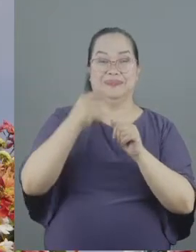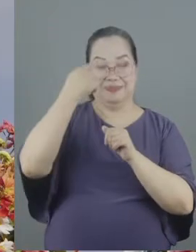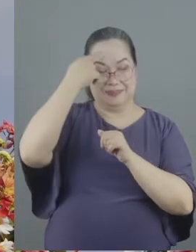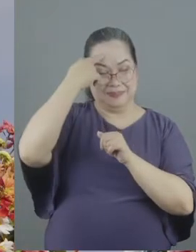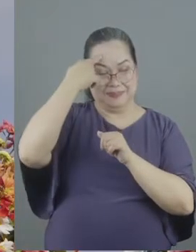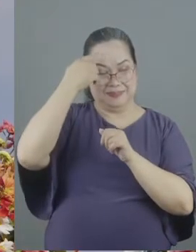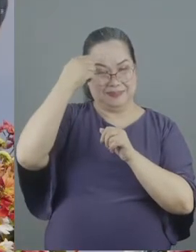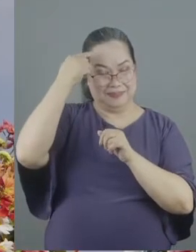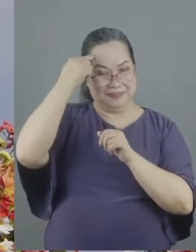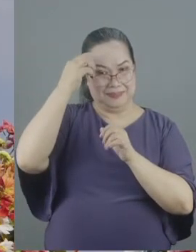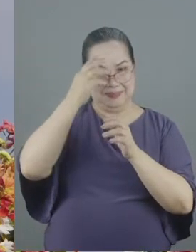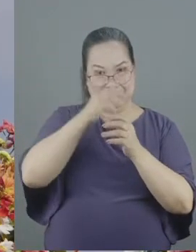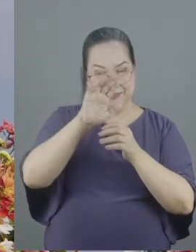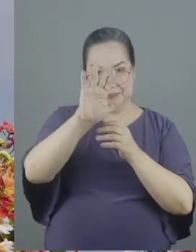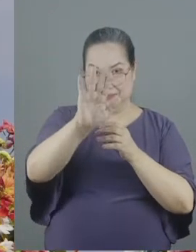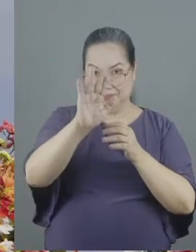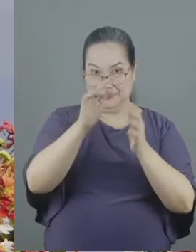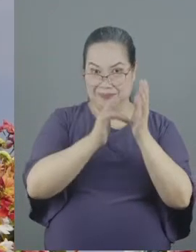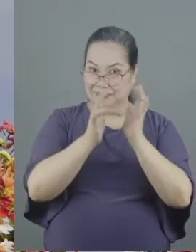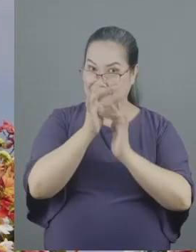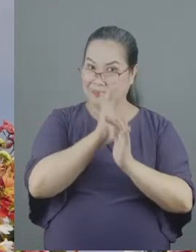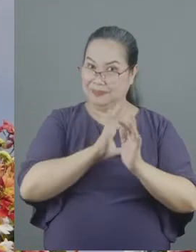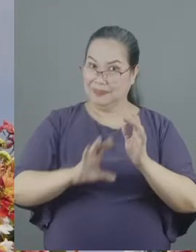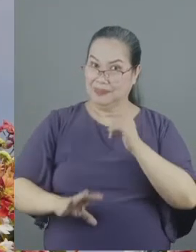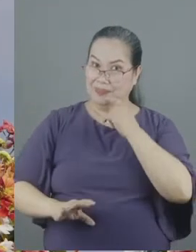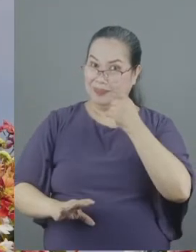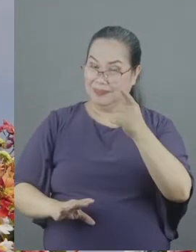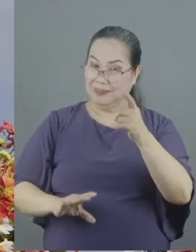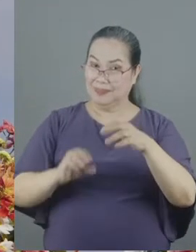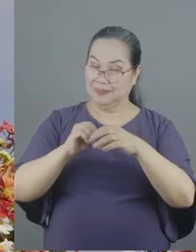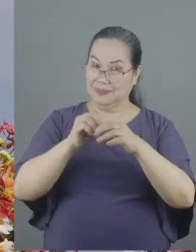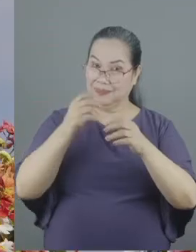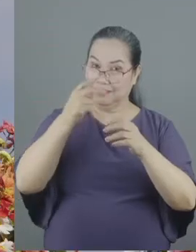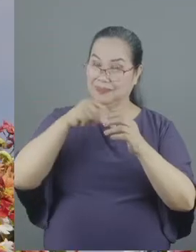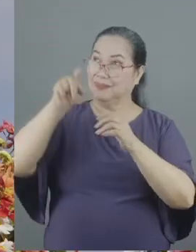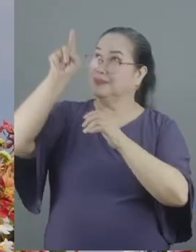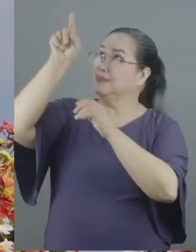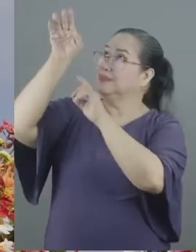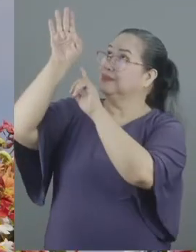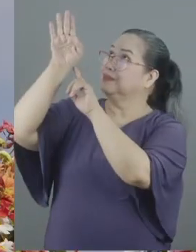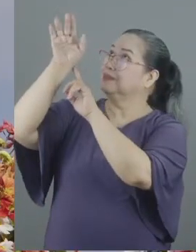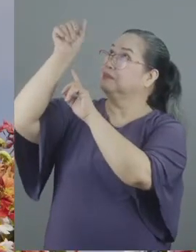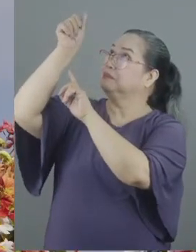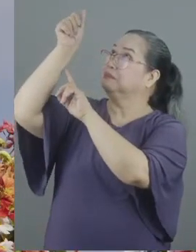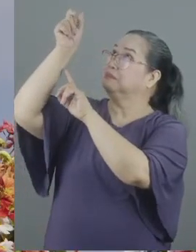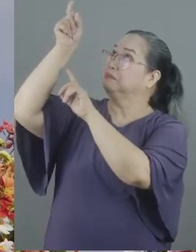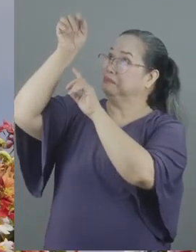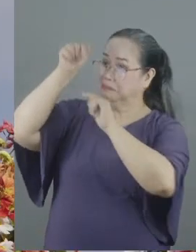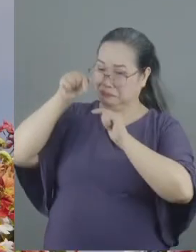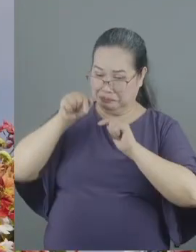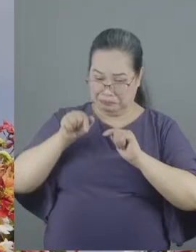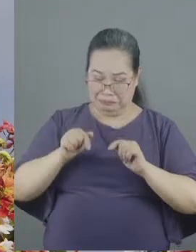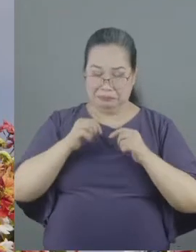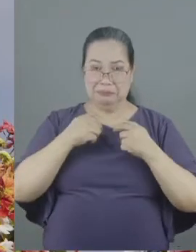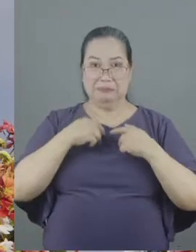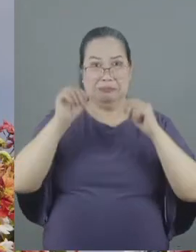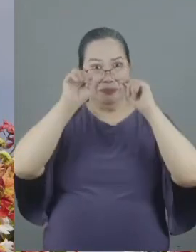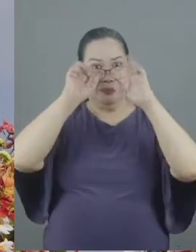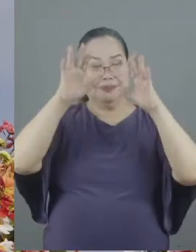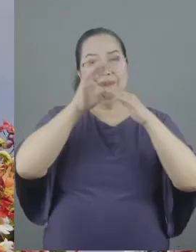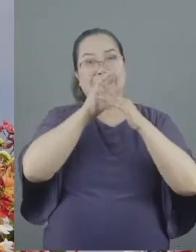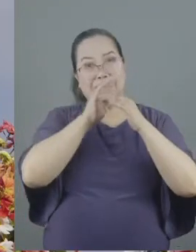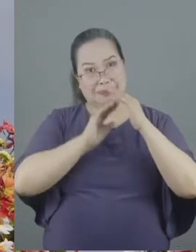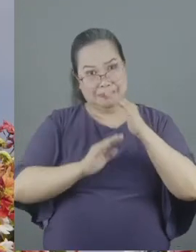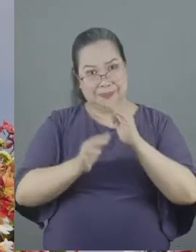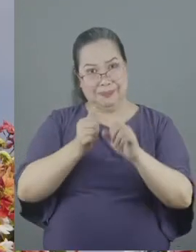you yourselves which is yours in Christ Jesus who though he was in very nature God and he describes the amazing humiliation